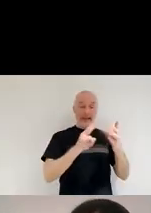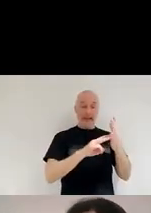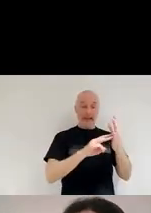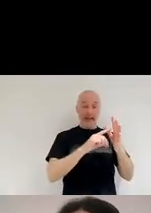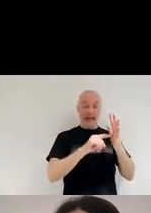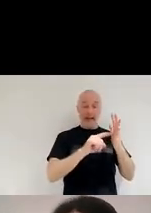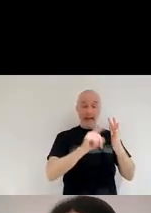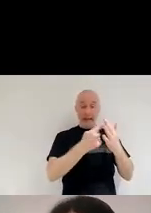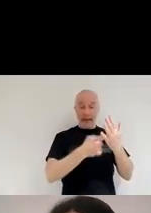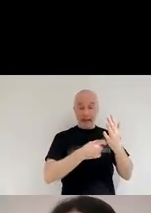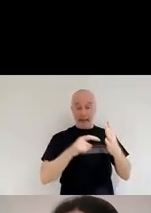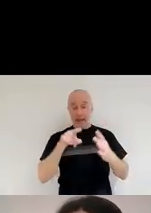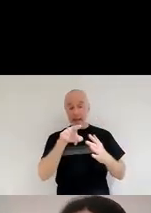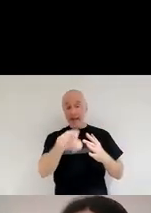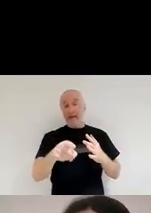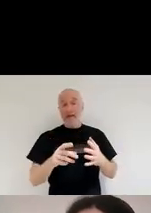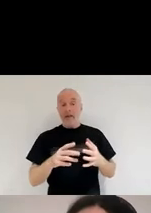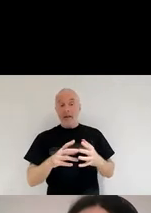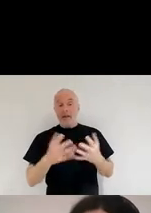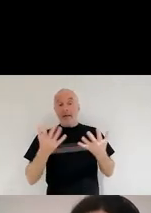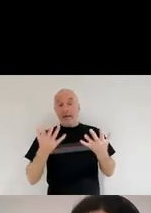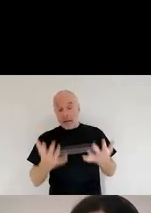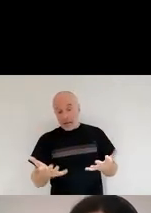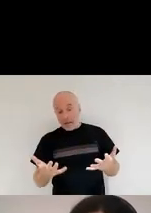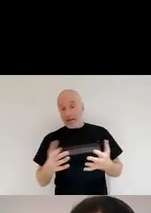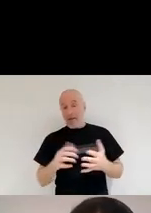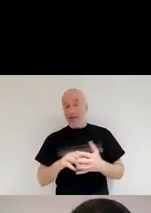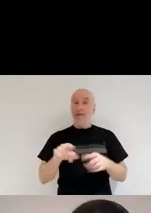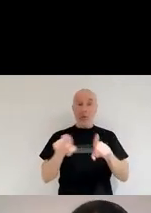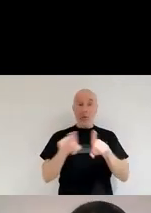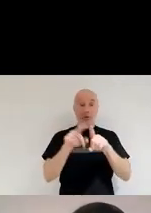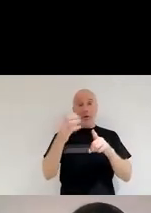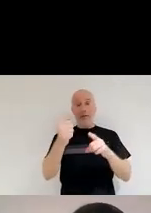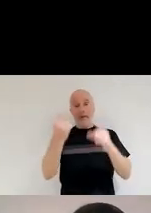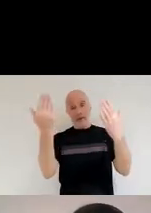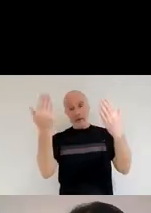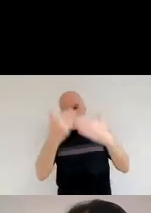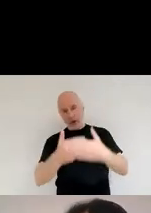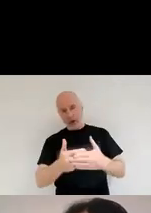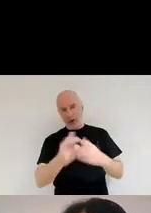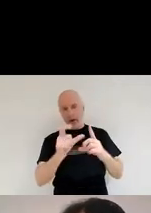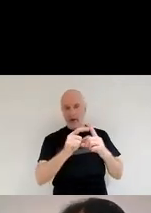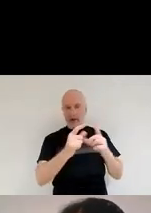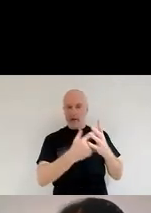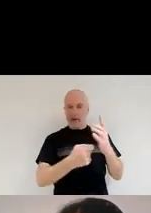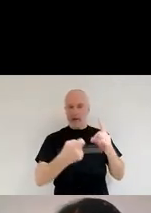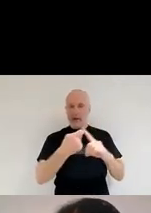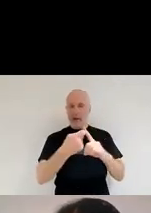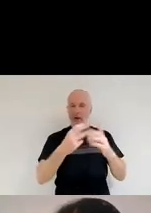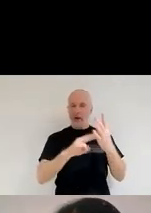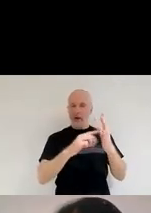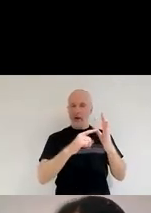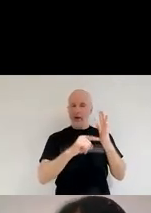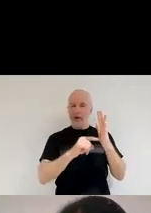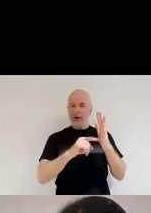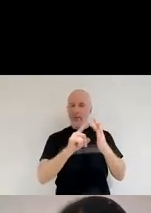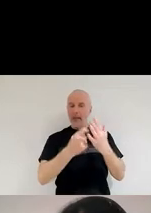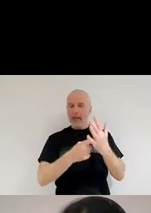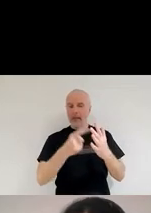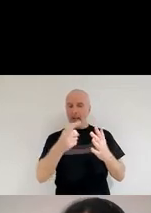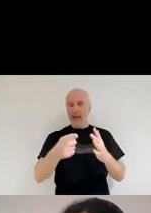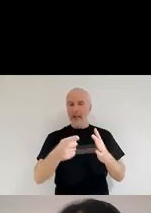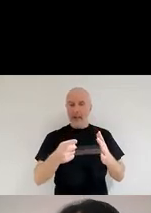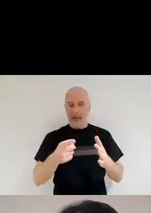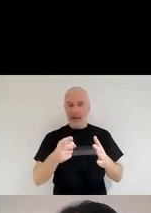matter, most of it is made of what we call dark matter. So this is matter that interacts with other matter in terms of gravity,